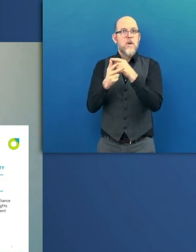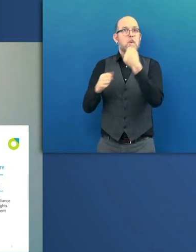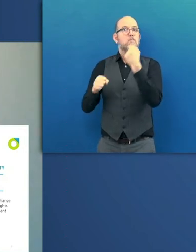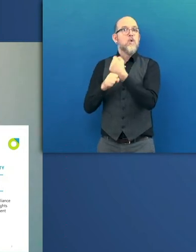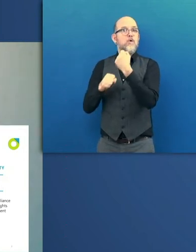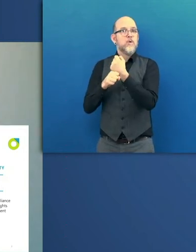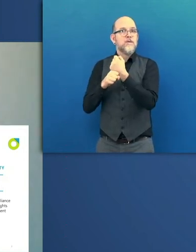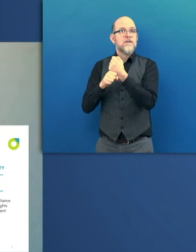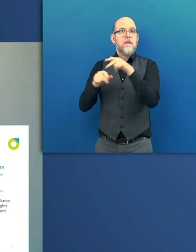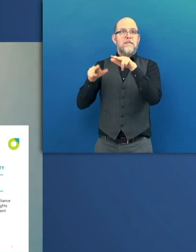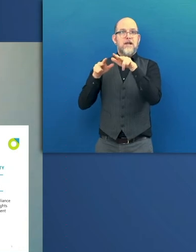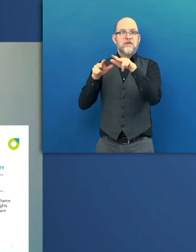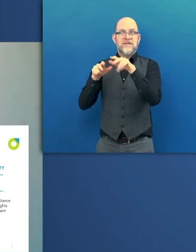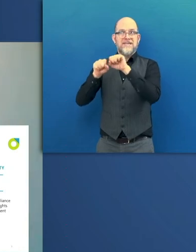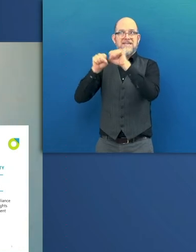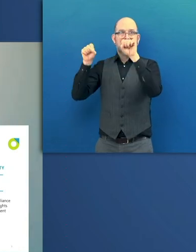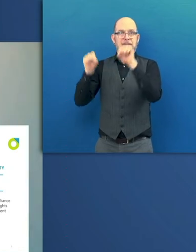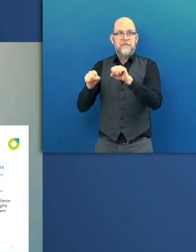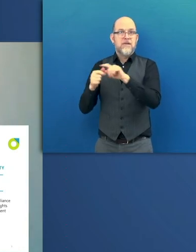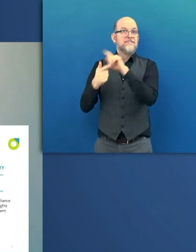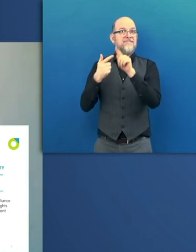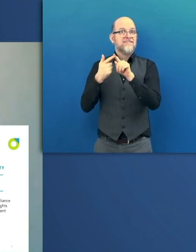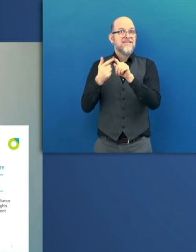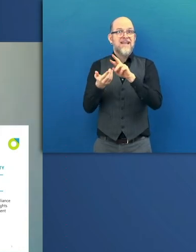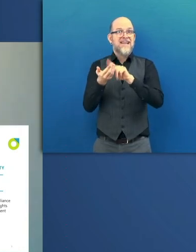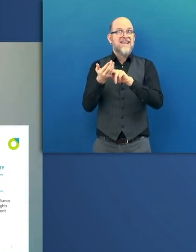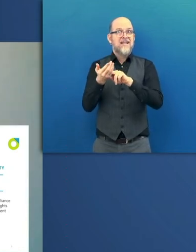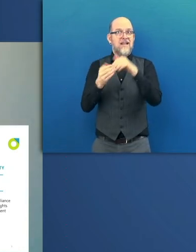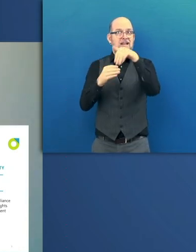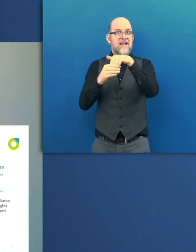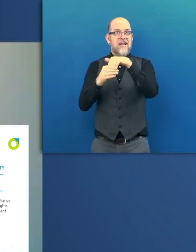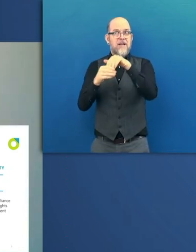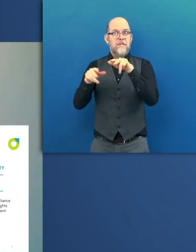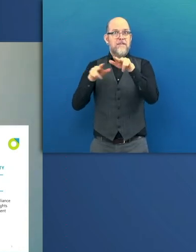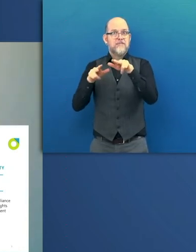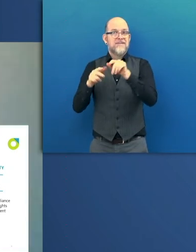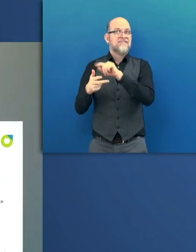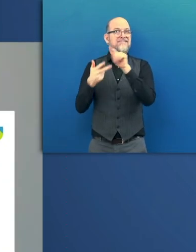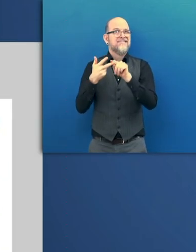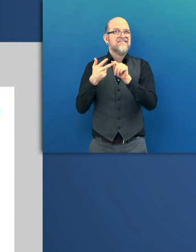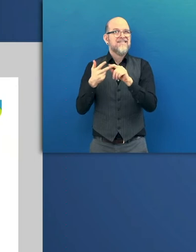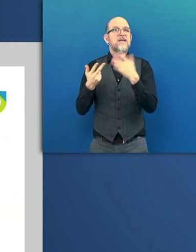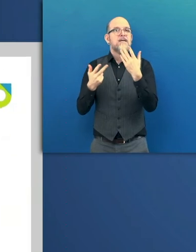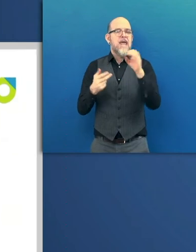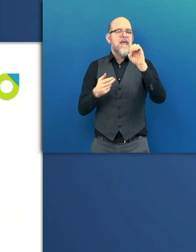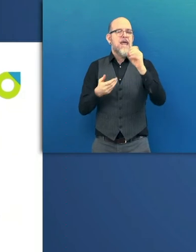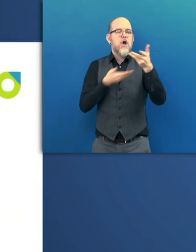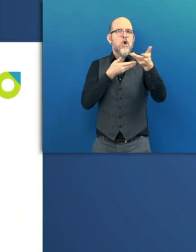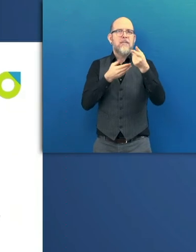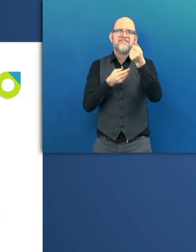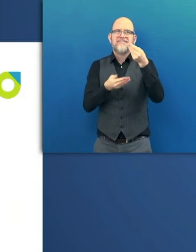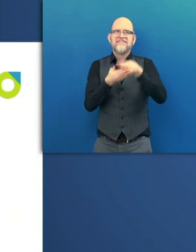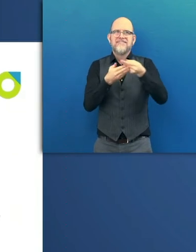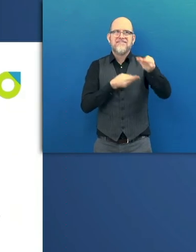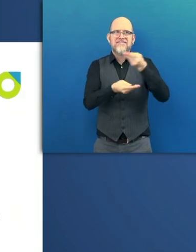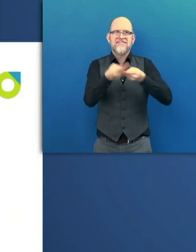name already implies, but also a digital asset management system and an e-commerce part. For us, the most important part